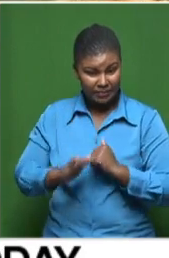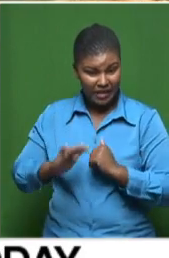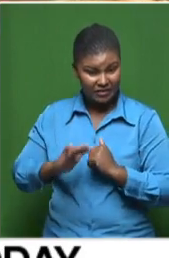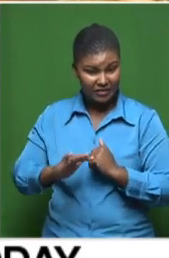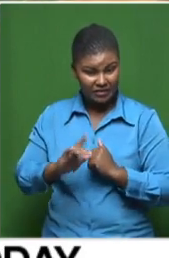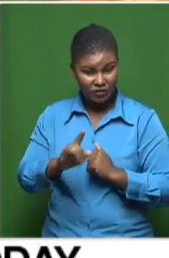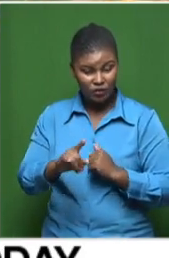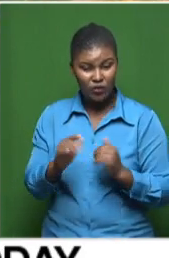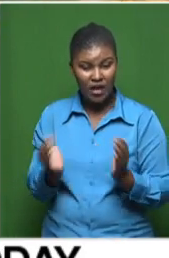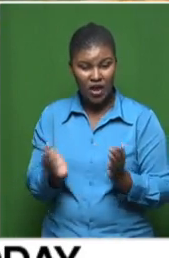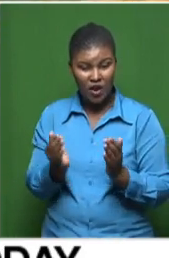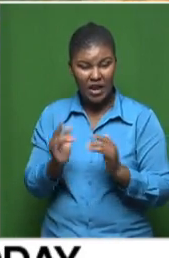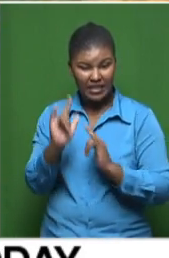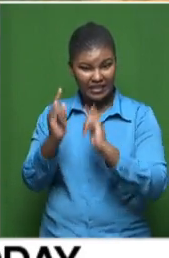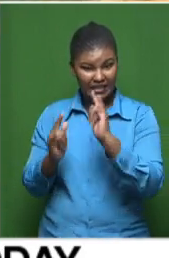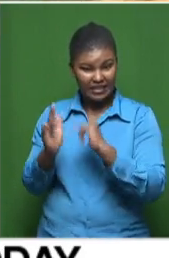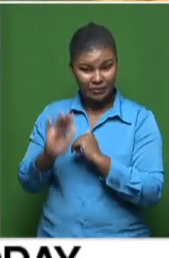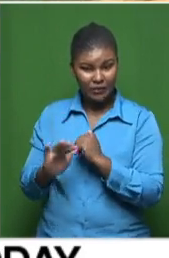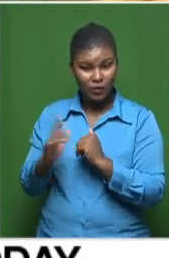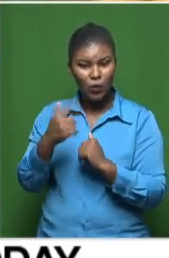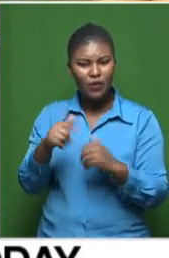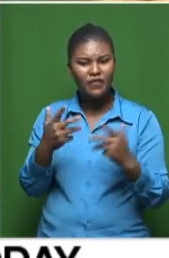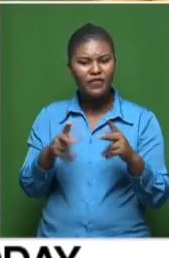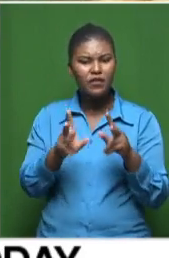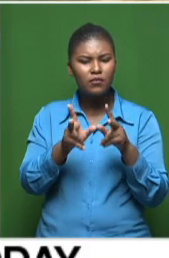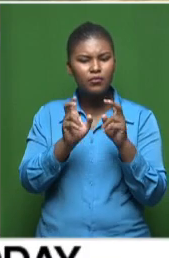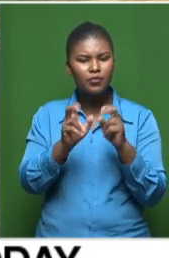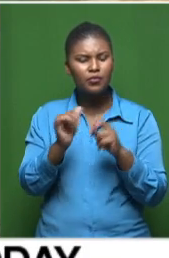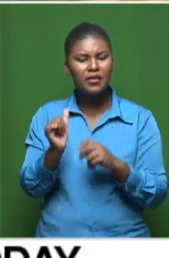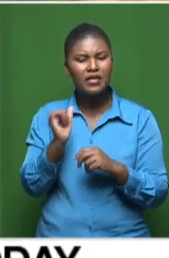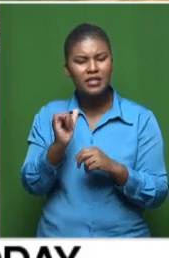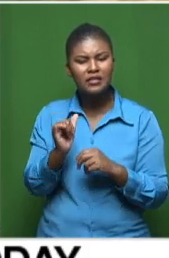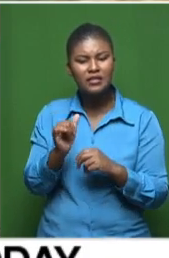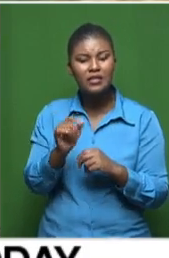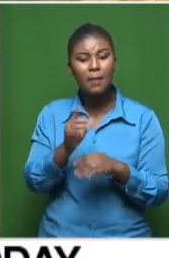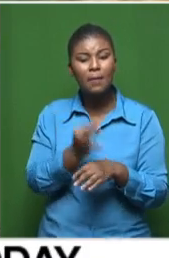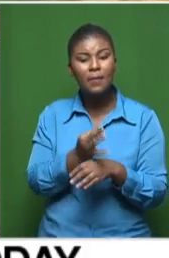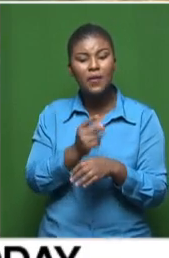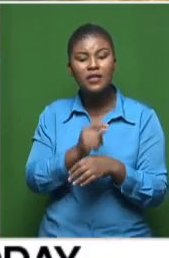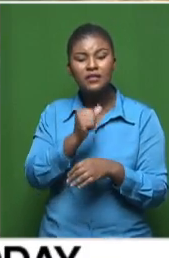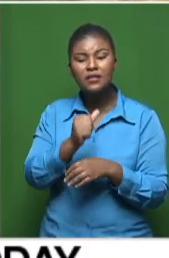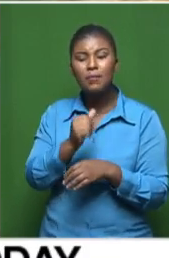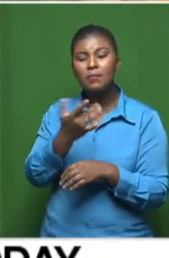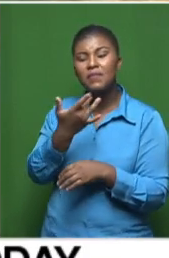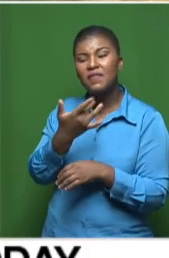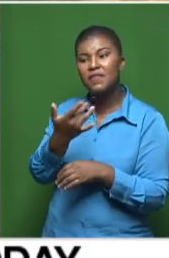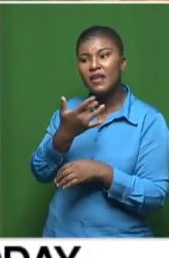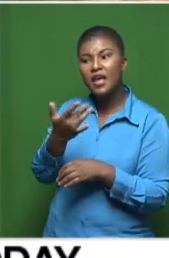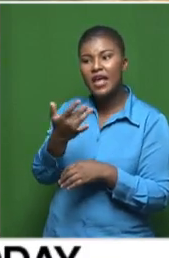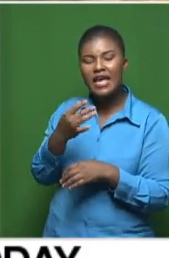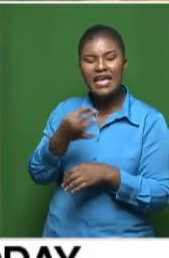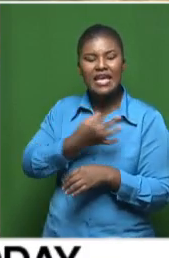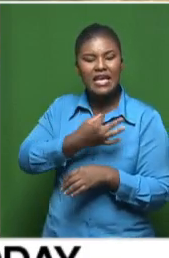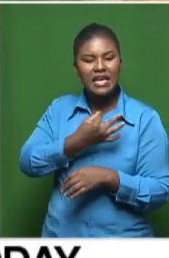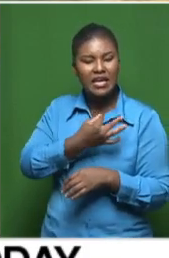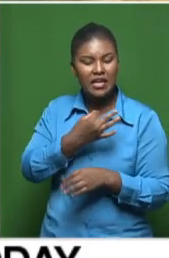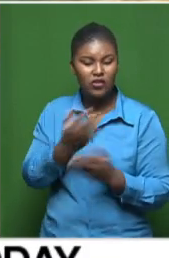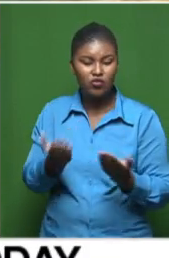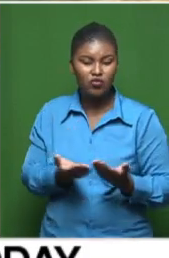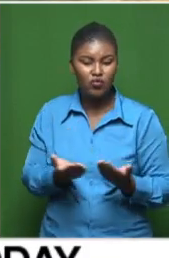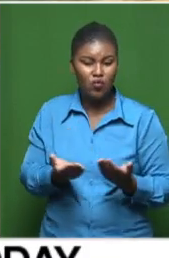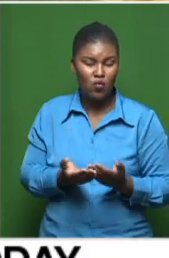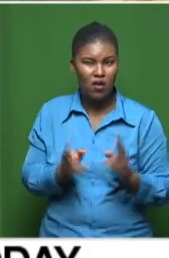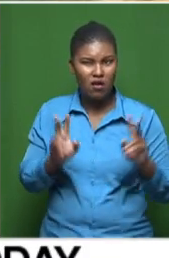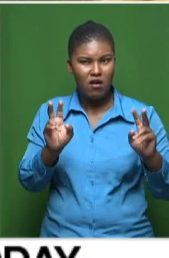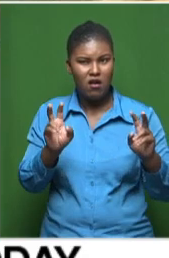call it that, in the suburbs, if you to call it that? We did hear also in the briefing yesterday that parents prefer the English medium schools, if you want to